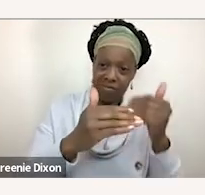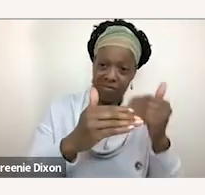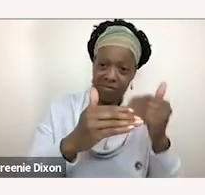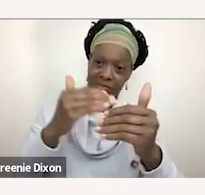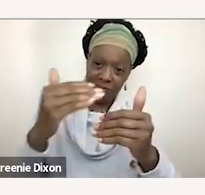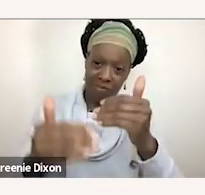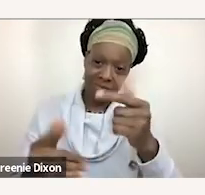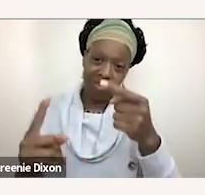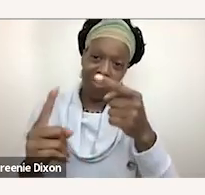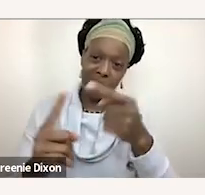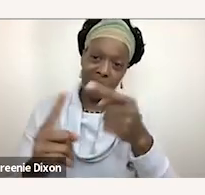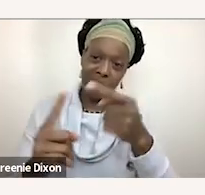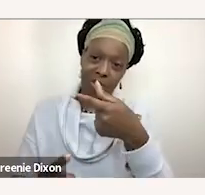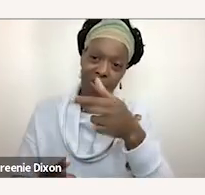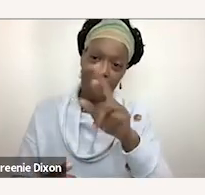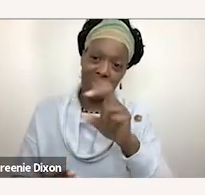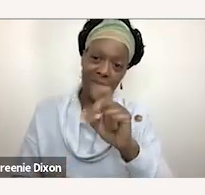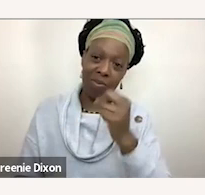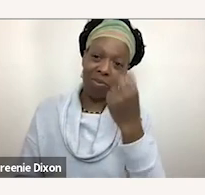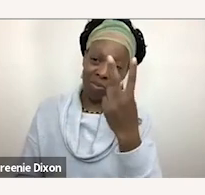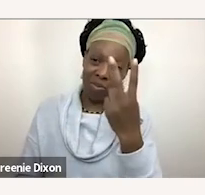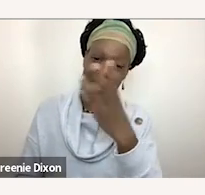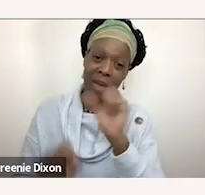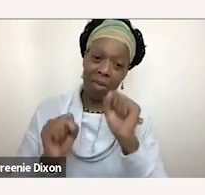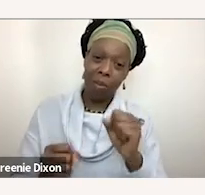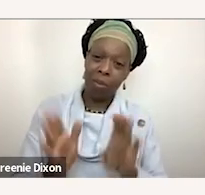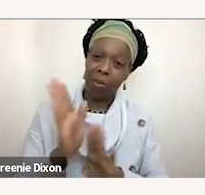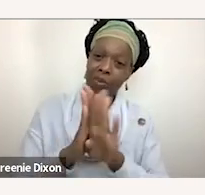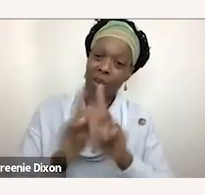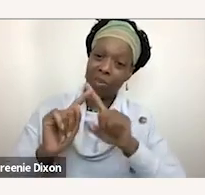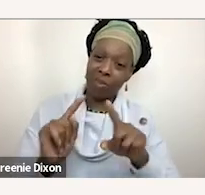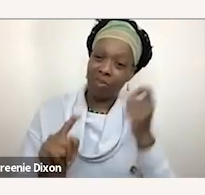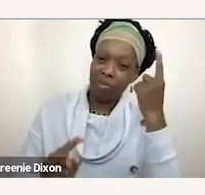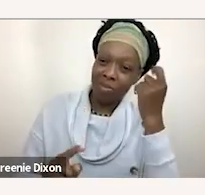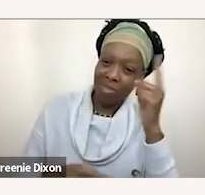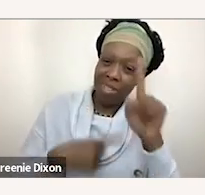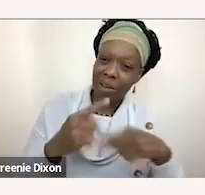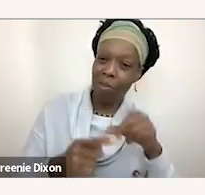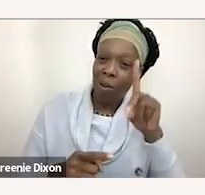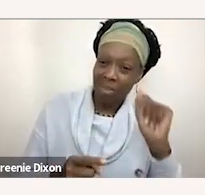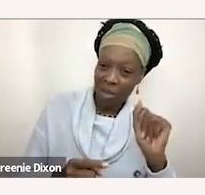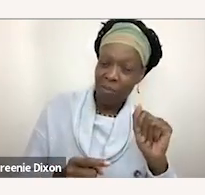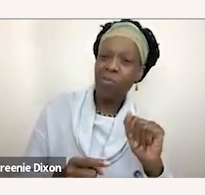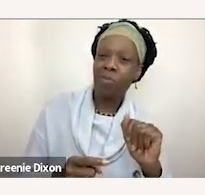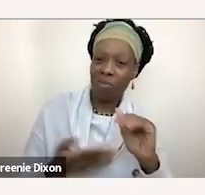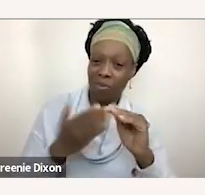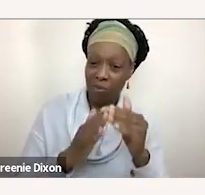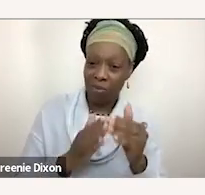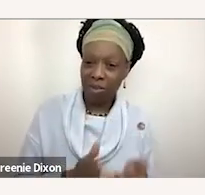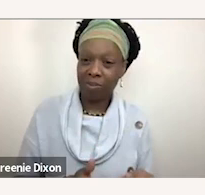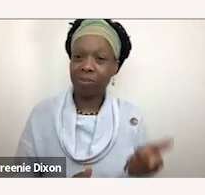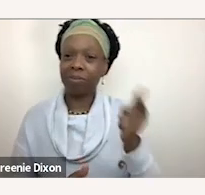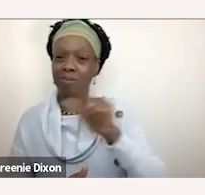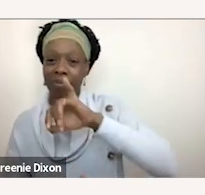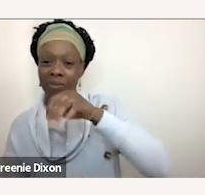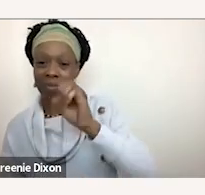really be able to develop all these other different components of understanding when it comes to the disability community so rachel you just mentioned